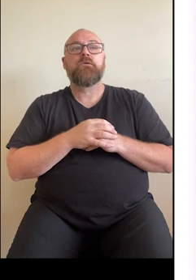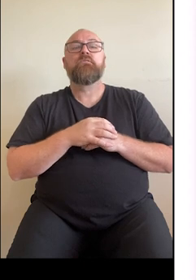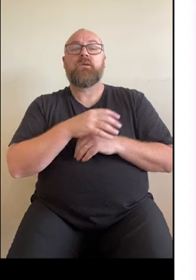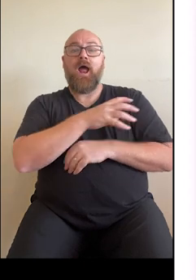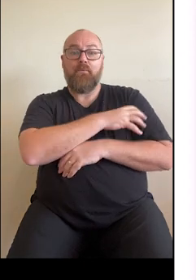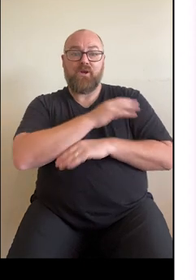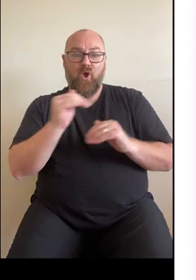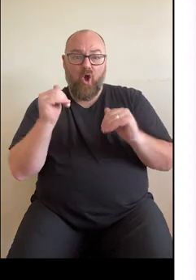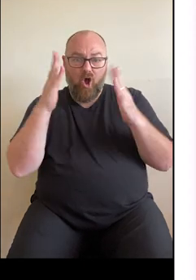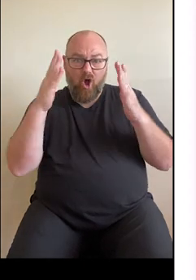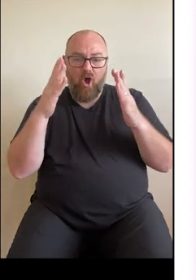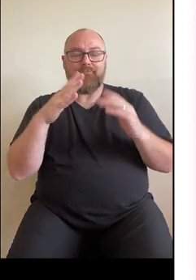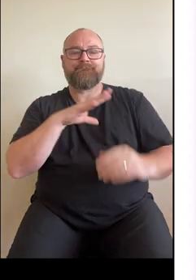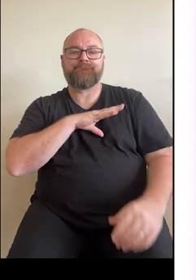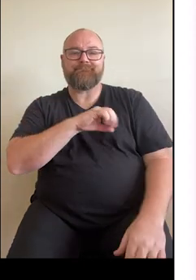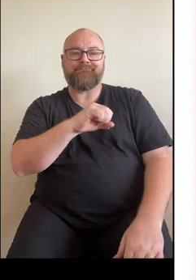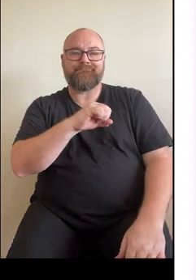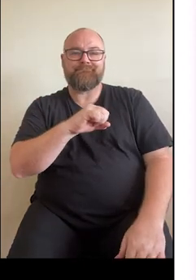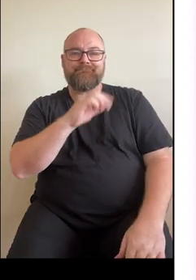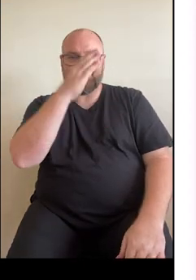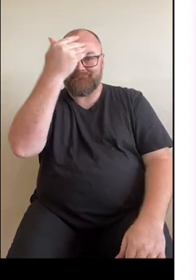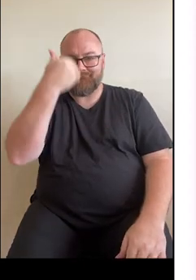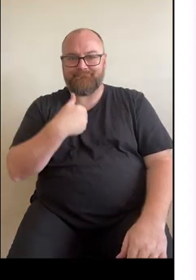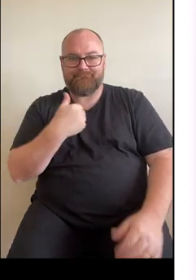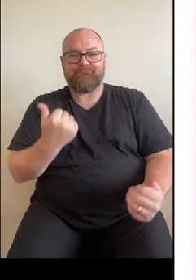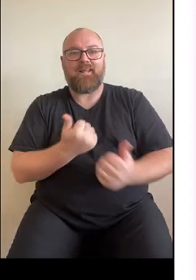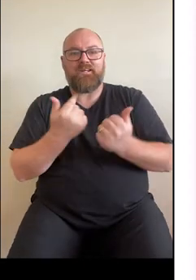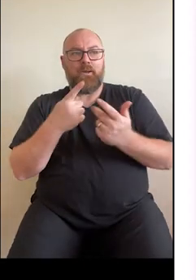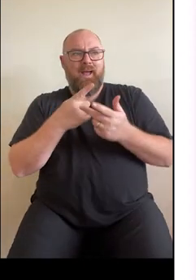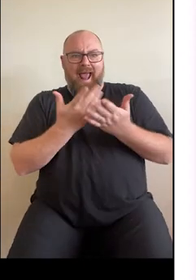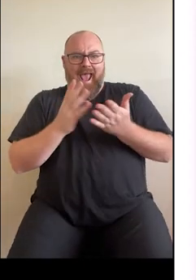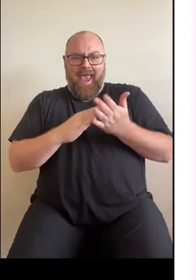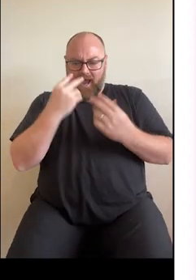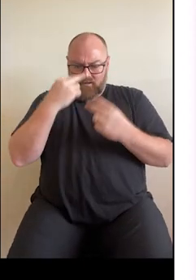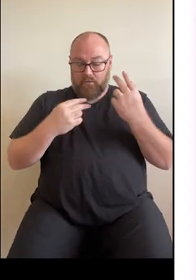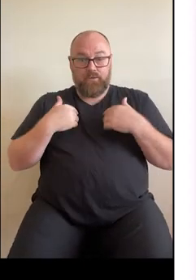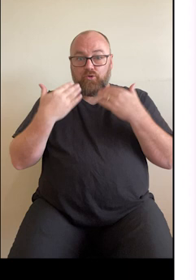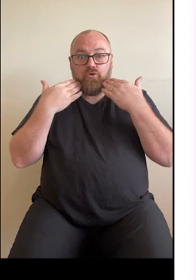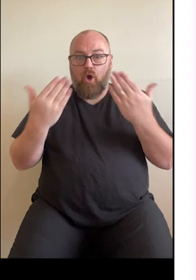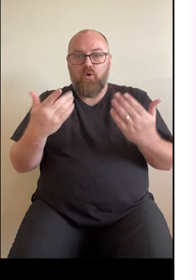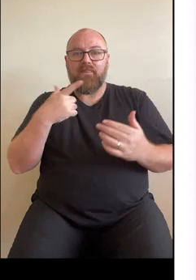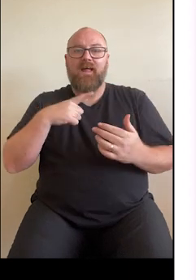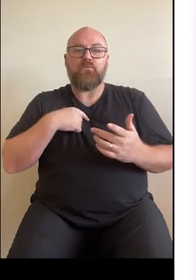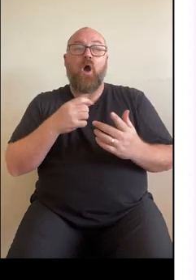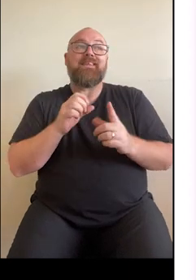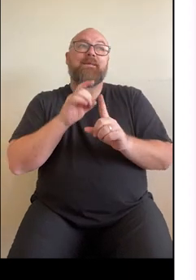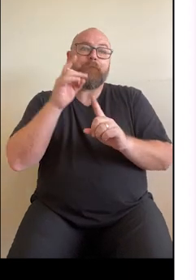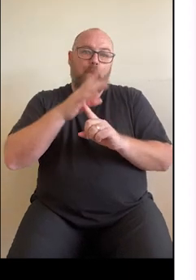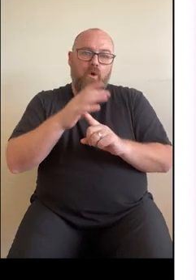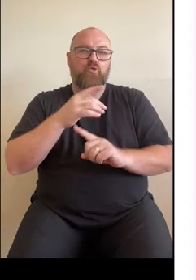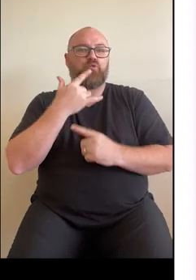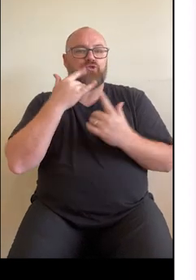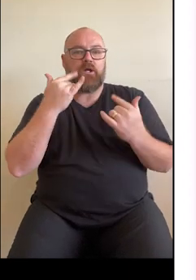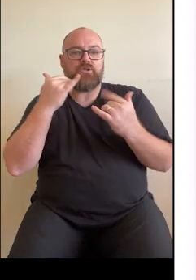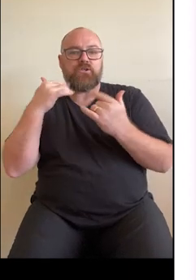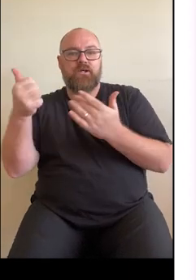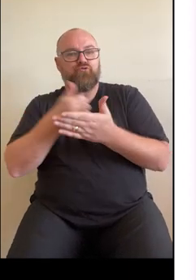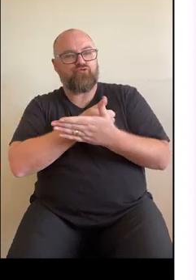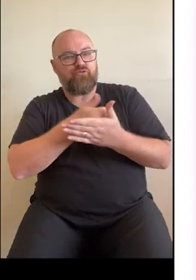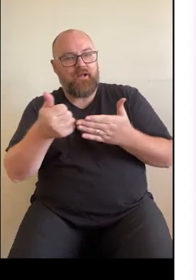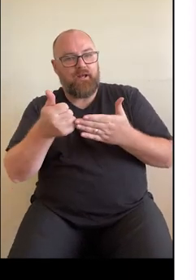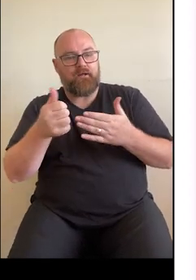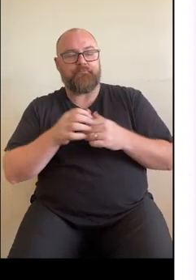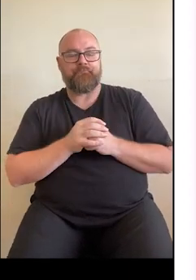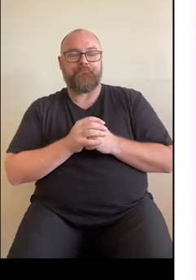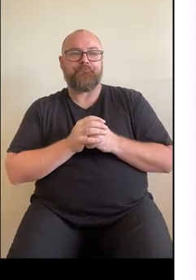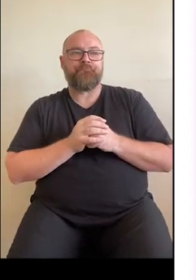factor for heart disease however it often doesn't have any symptoms. This is why it is so important to have your blood pressure measured regularly even if you're feeling healthy and